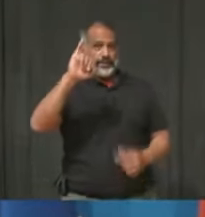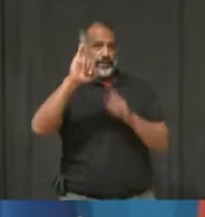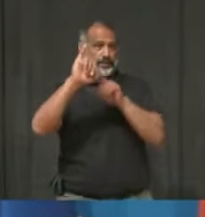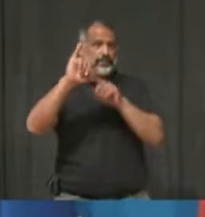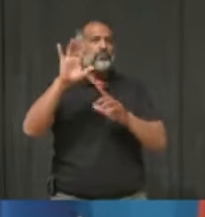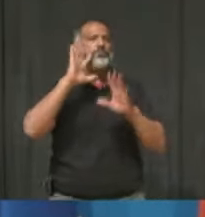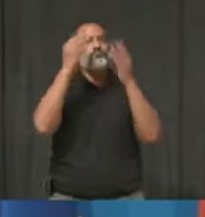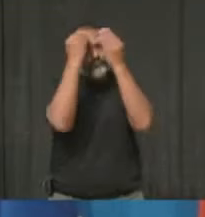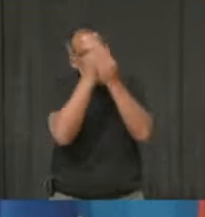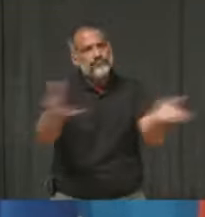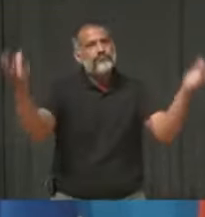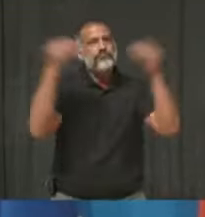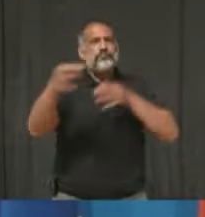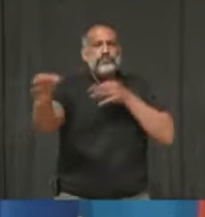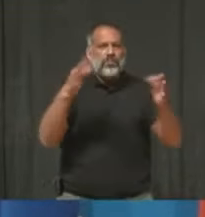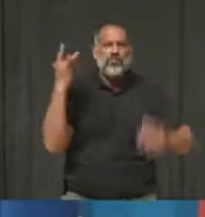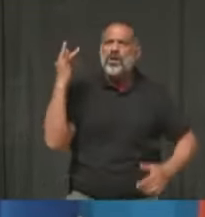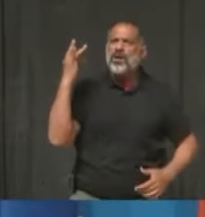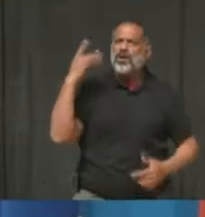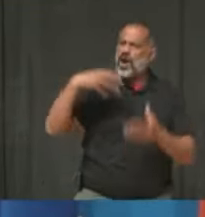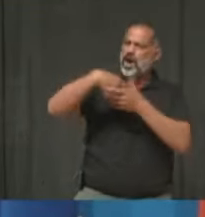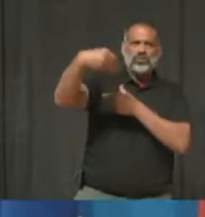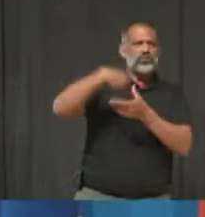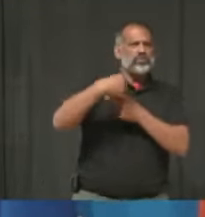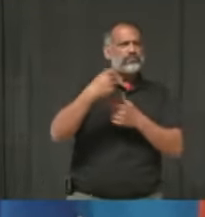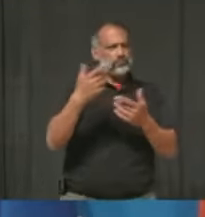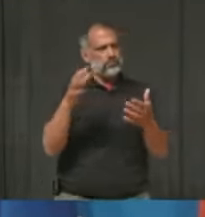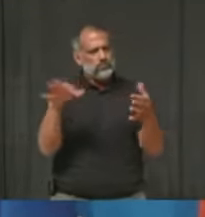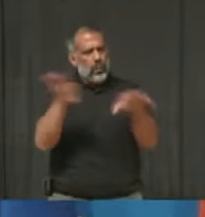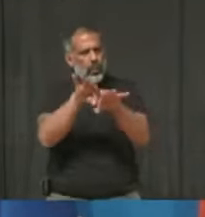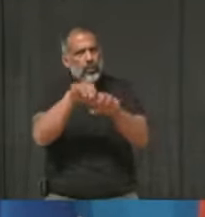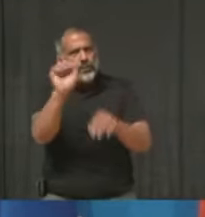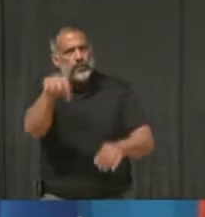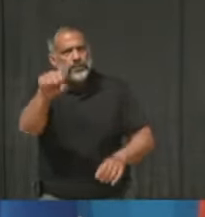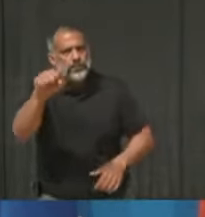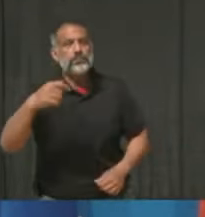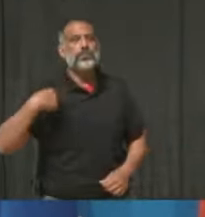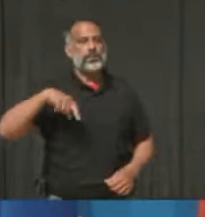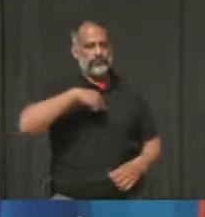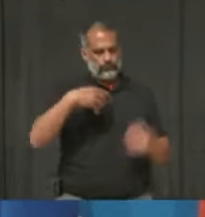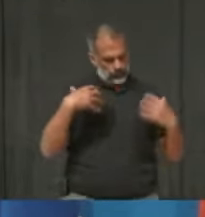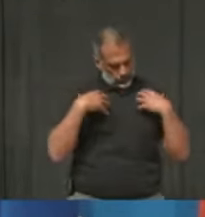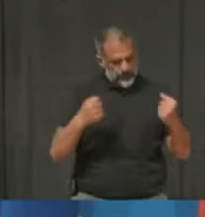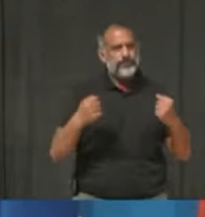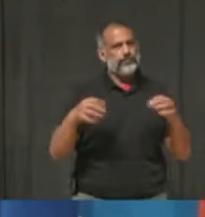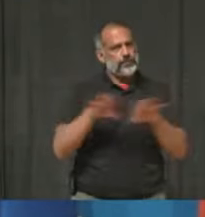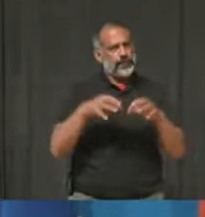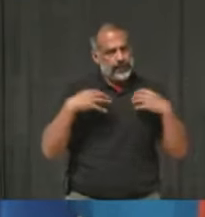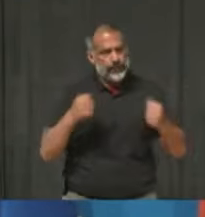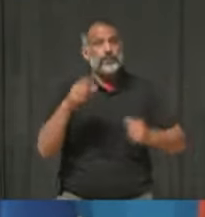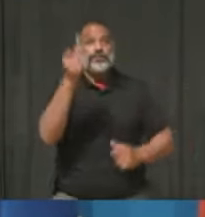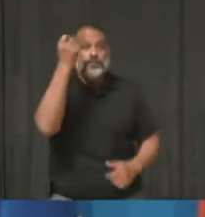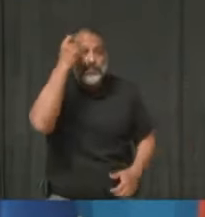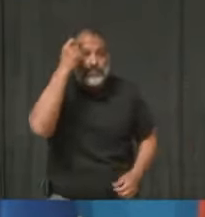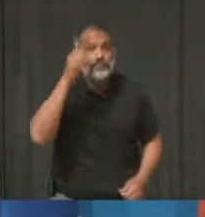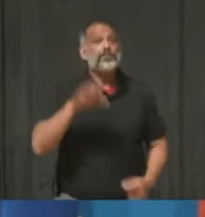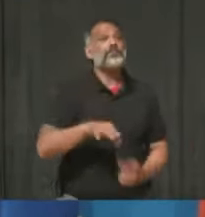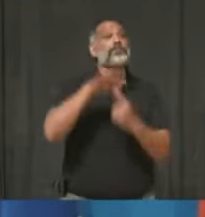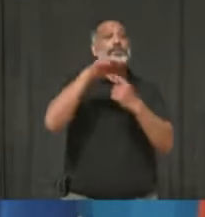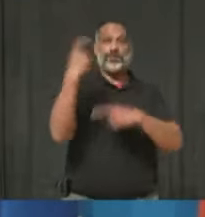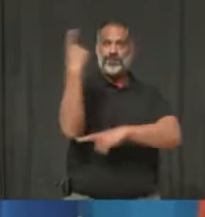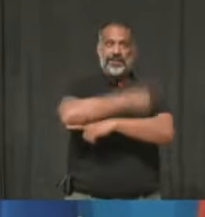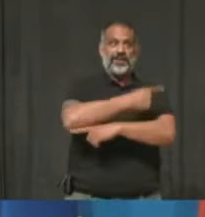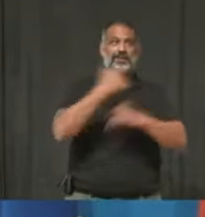public spaces up for use. I want to recognize that today is International